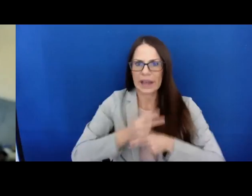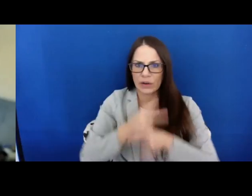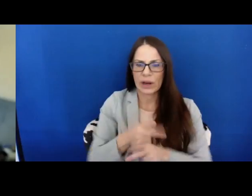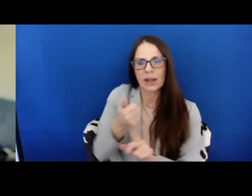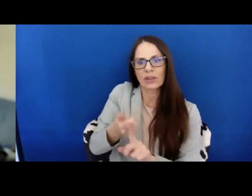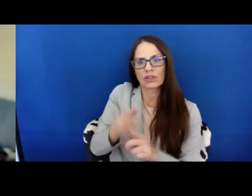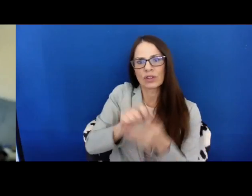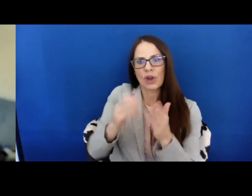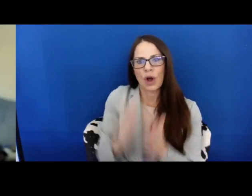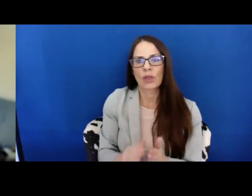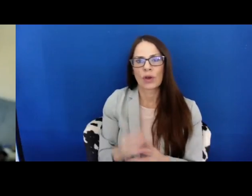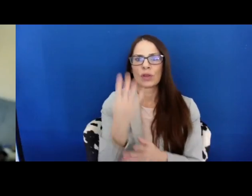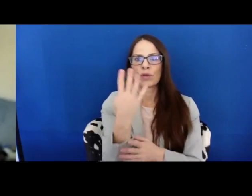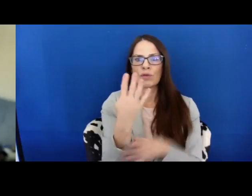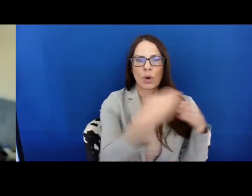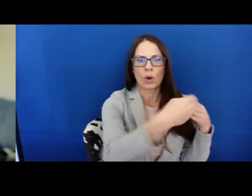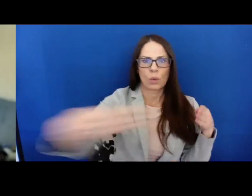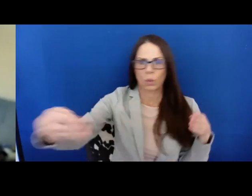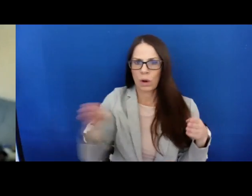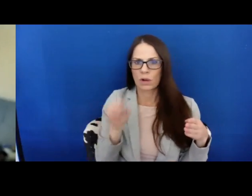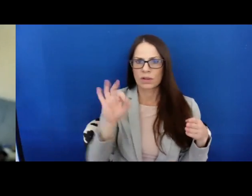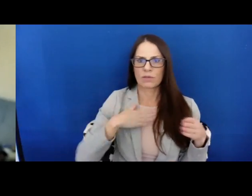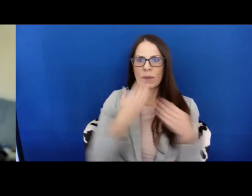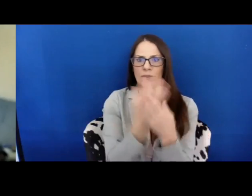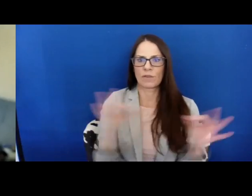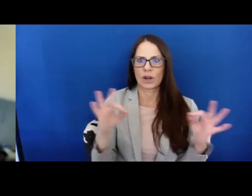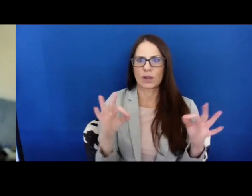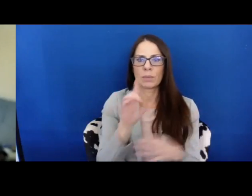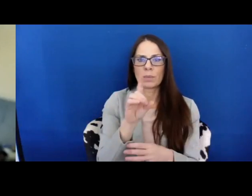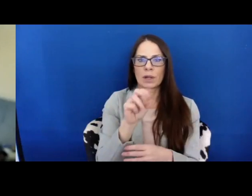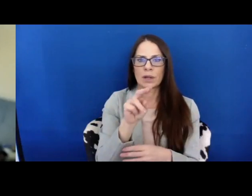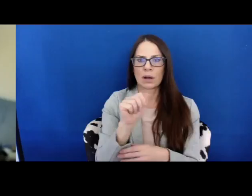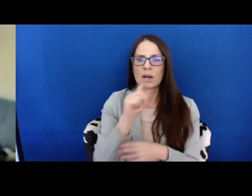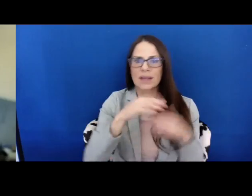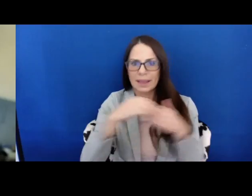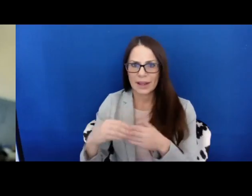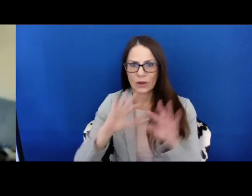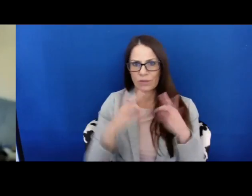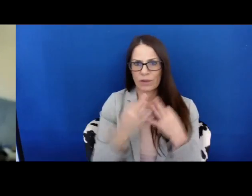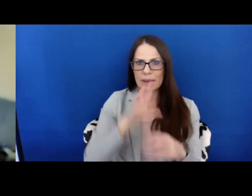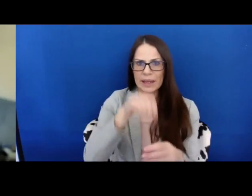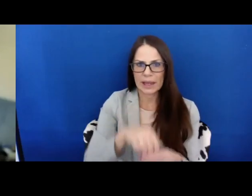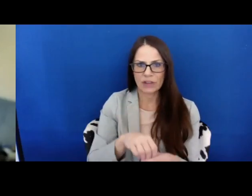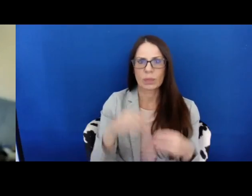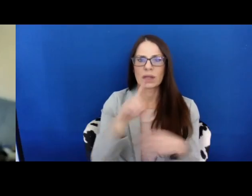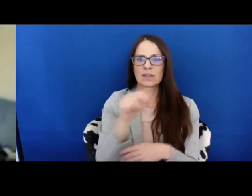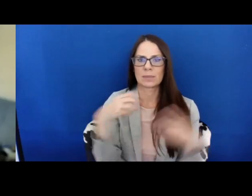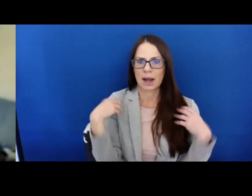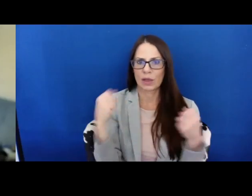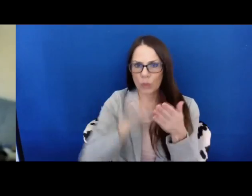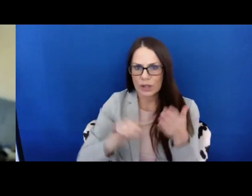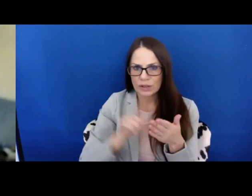Walls of My Freedom. Donna is a leader in family engagement in disability health research in Canada.